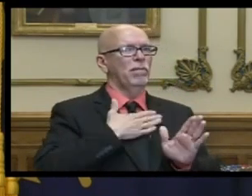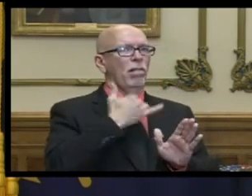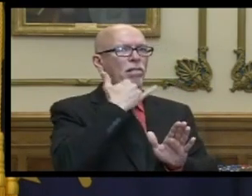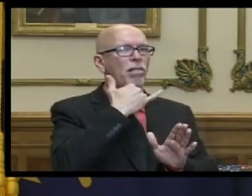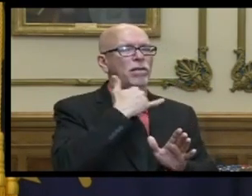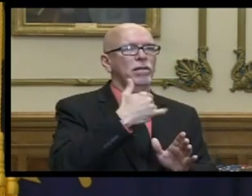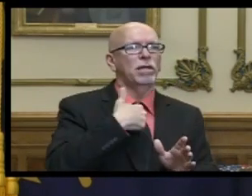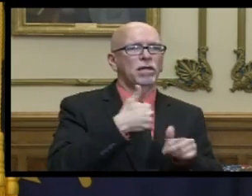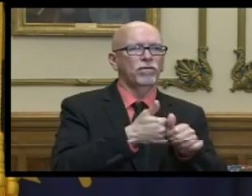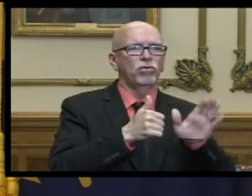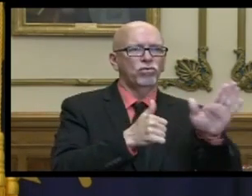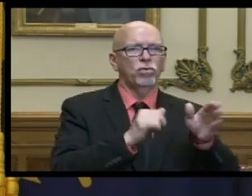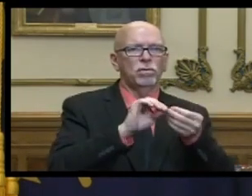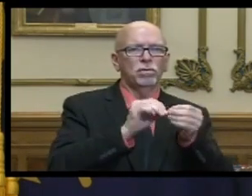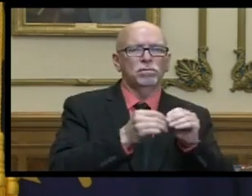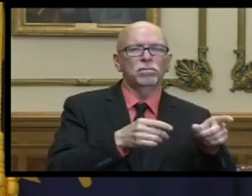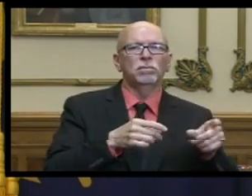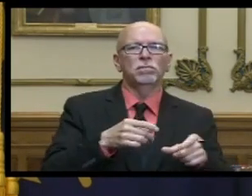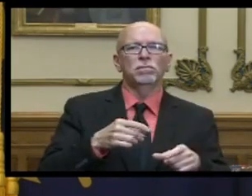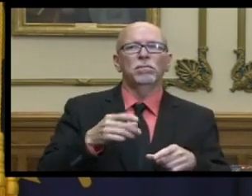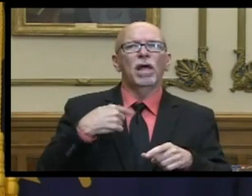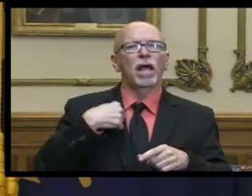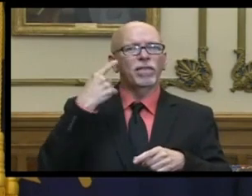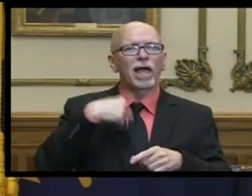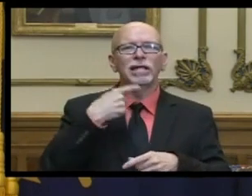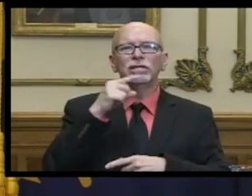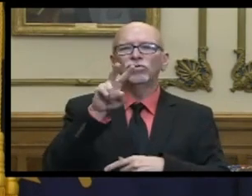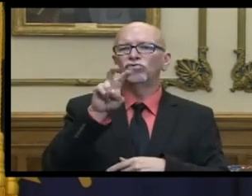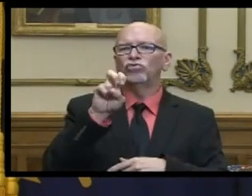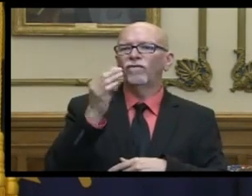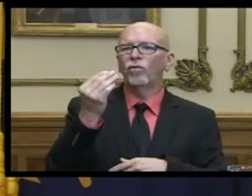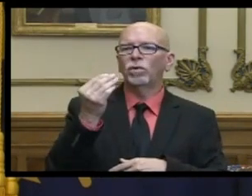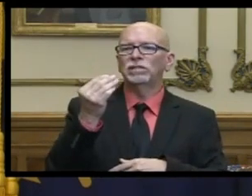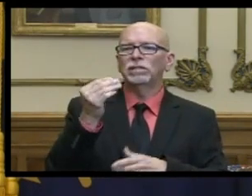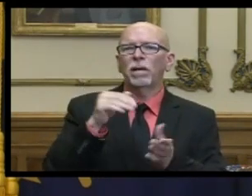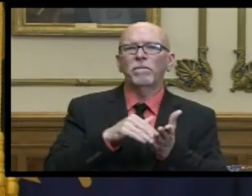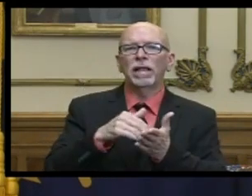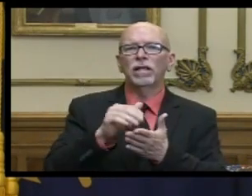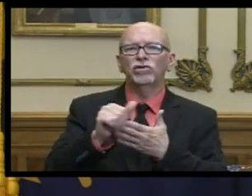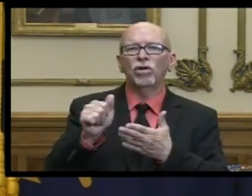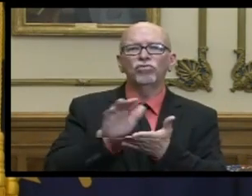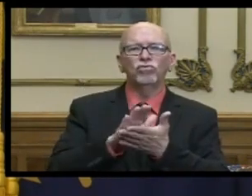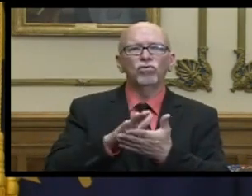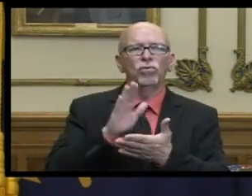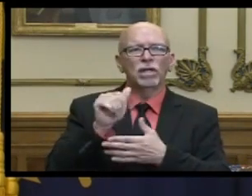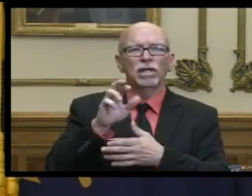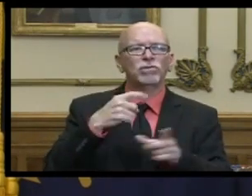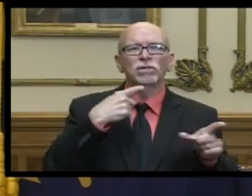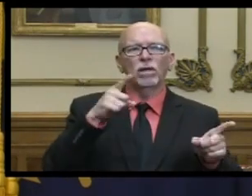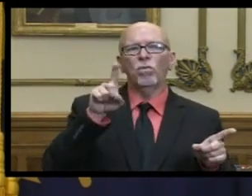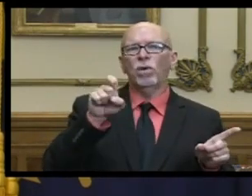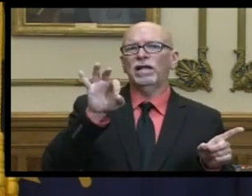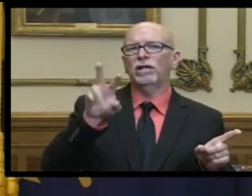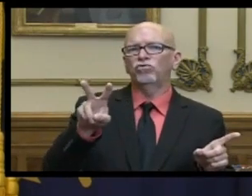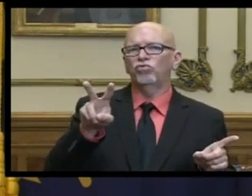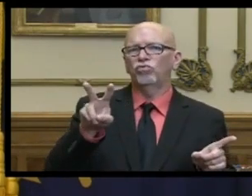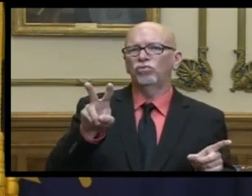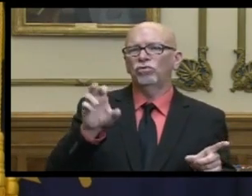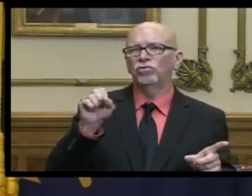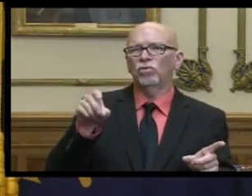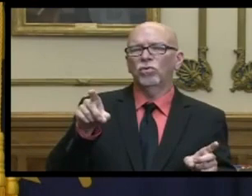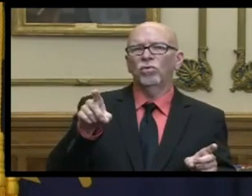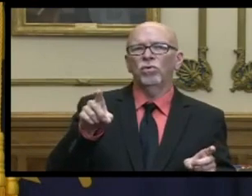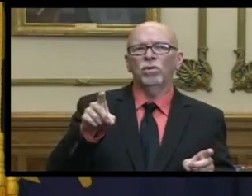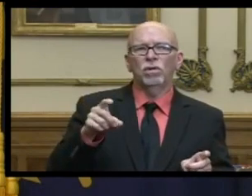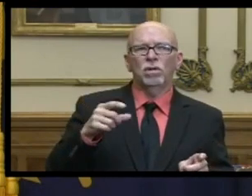and i'll stand by your figure or your recollection not mine but i think i said 214 million to schools from the cares and you said 192 so that's